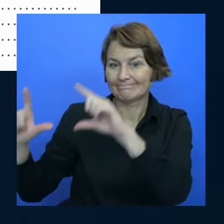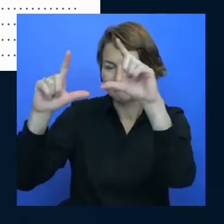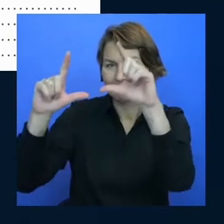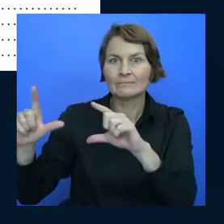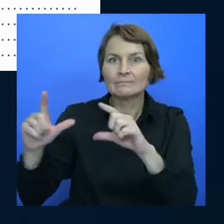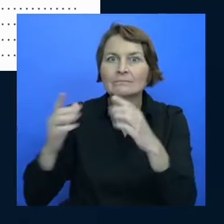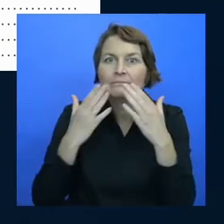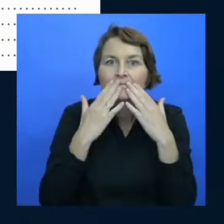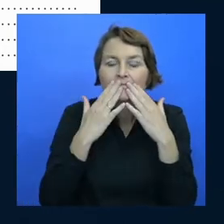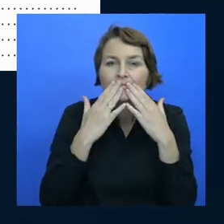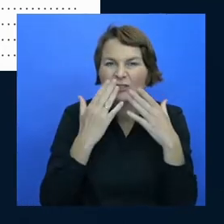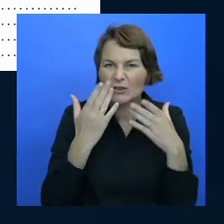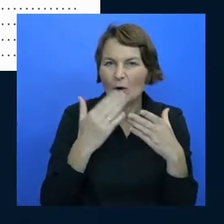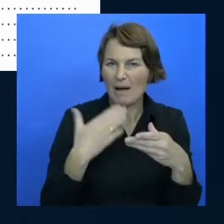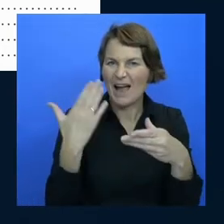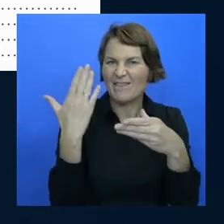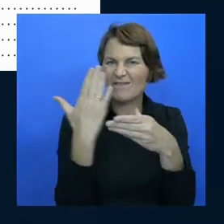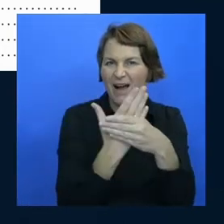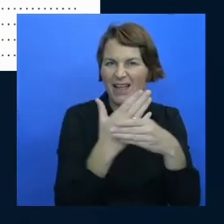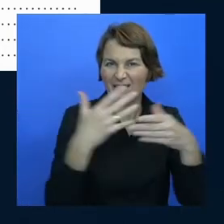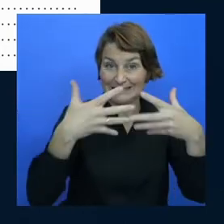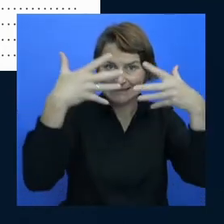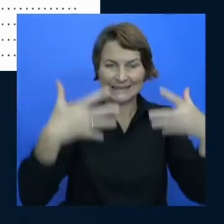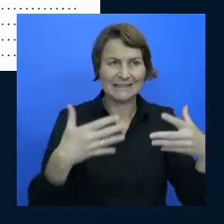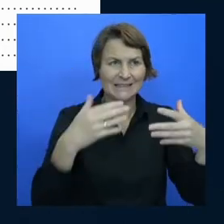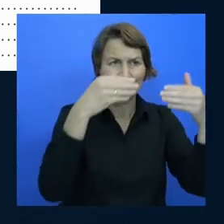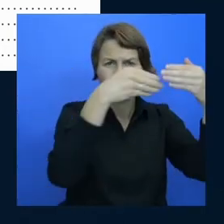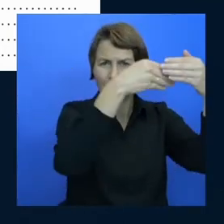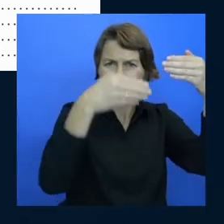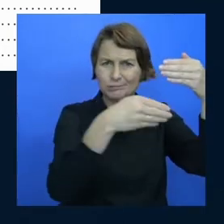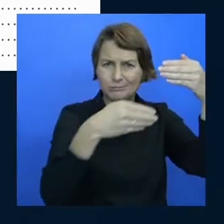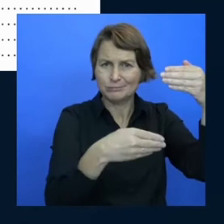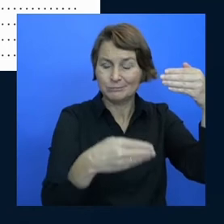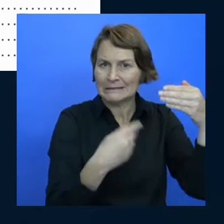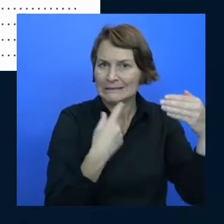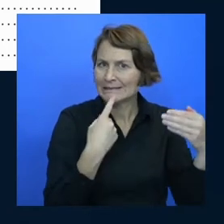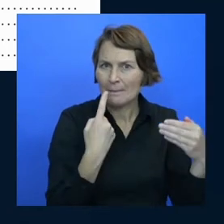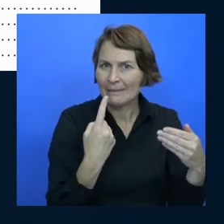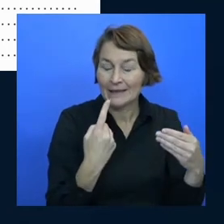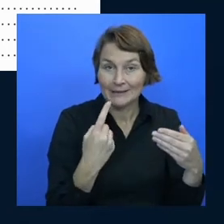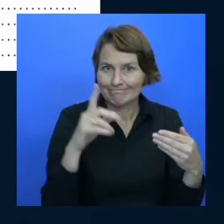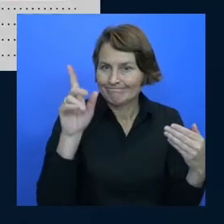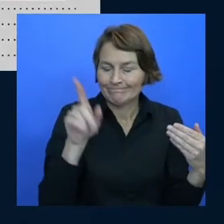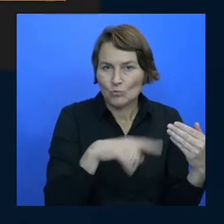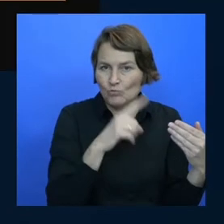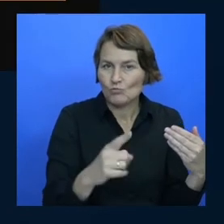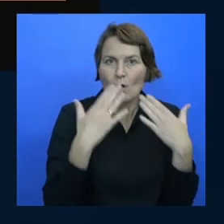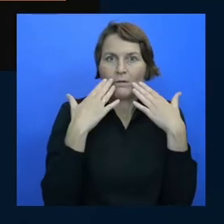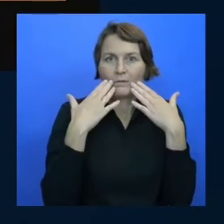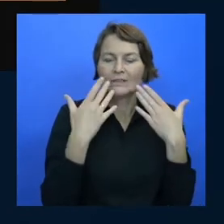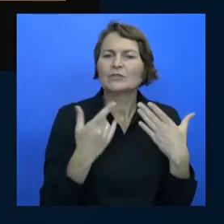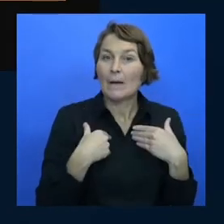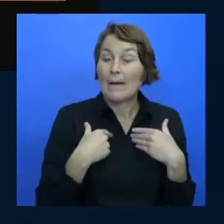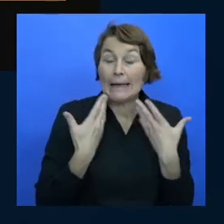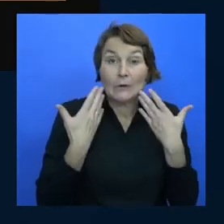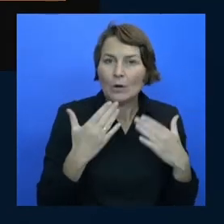file system again i don't know what i'm doing but i know that there are layers so i slowly